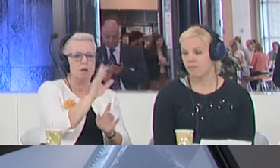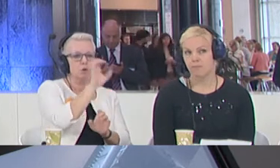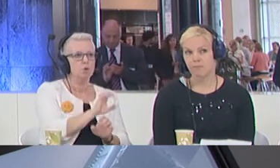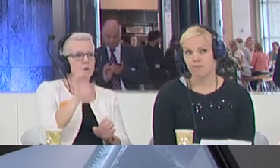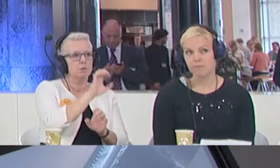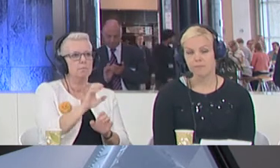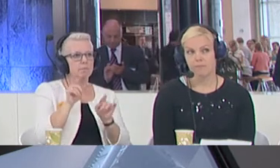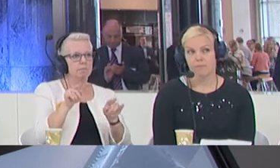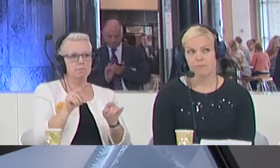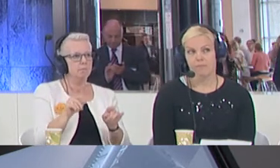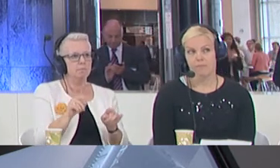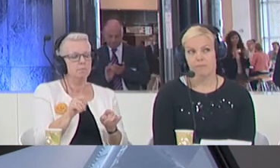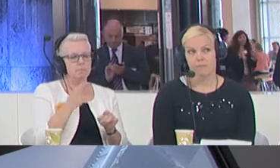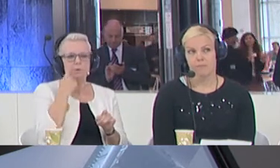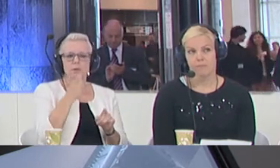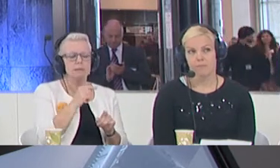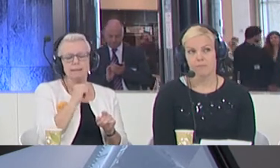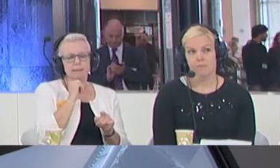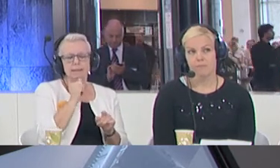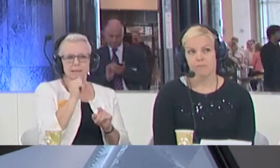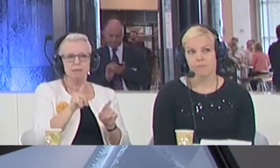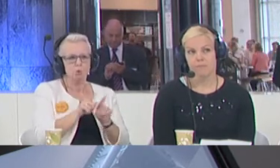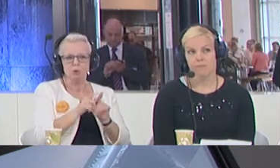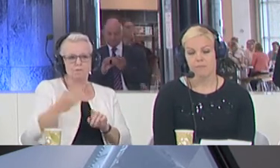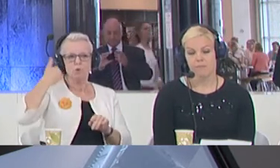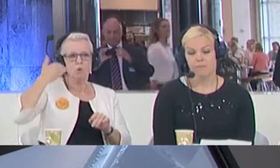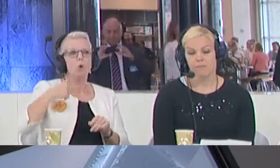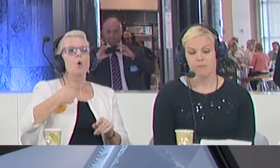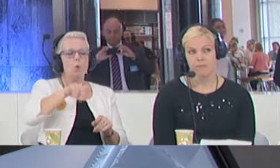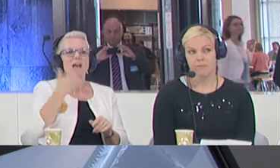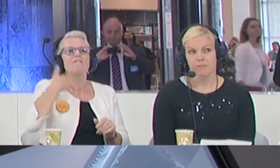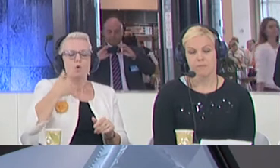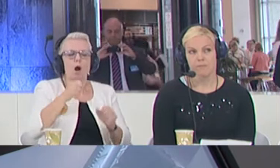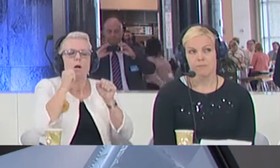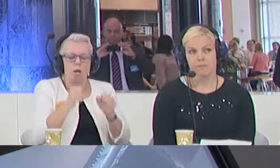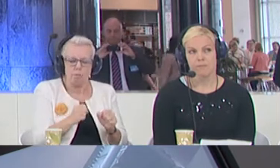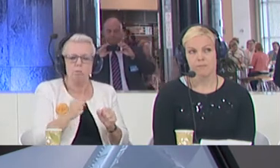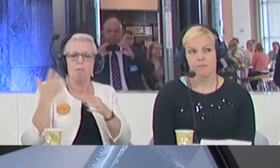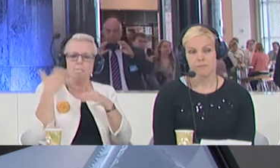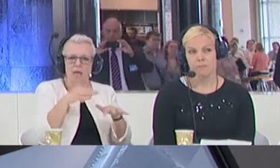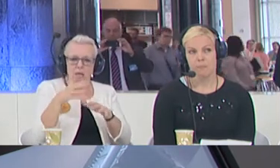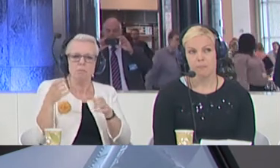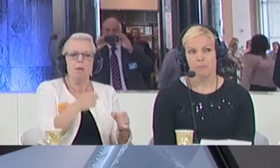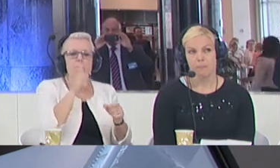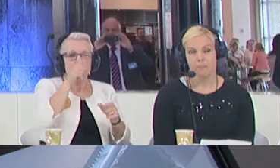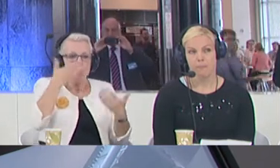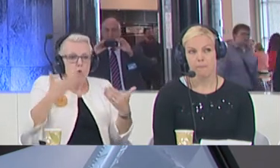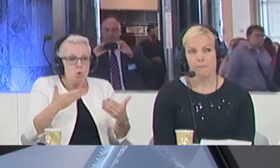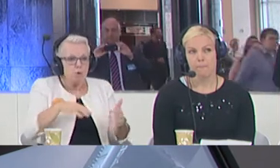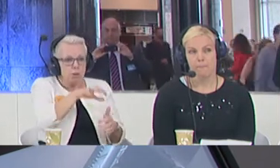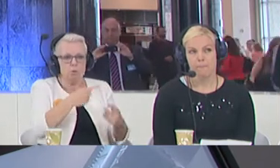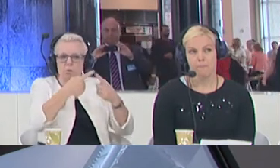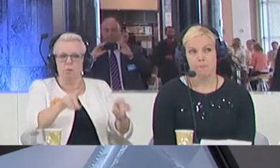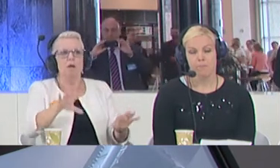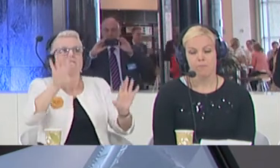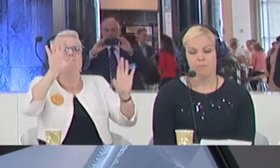numbers are not much higher than we were used in the history, but we were able or capable to deal. Today the situation is different. We have a